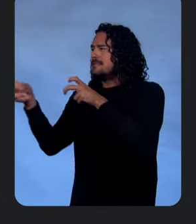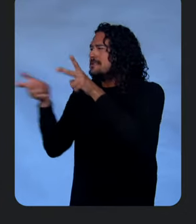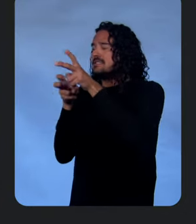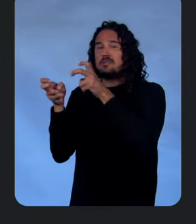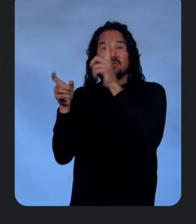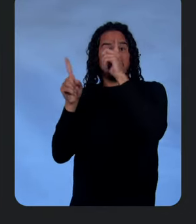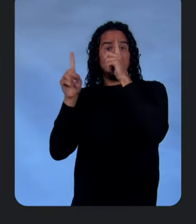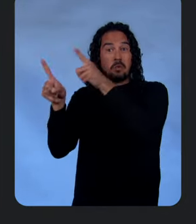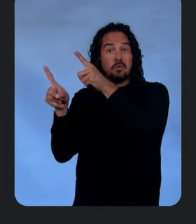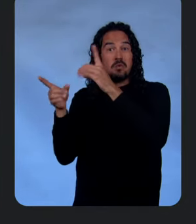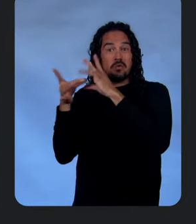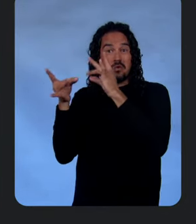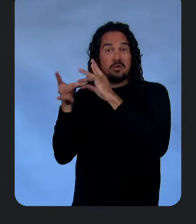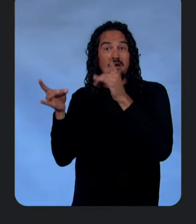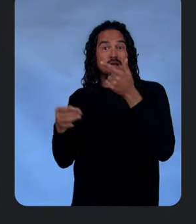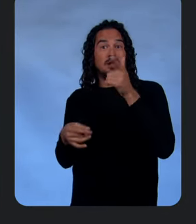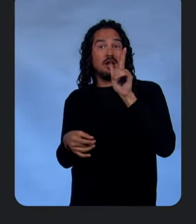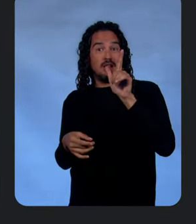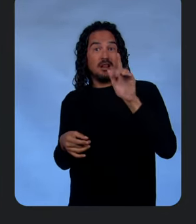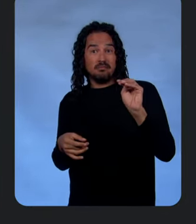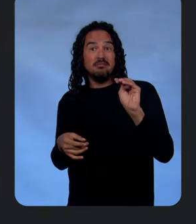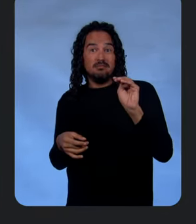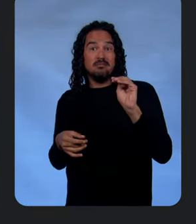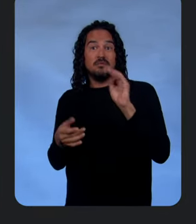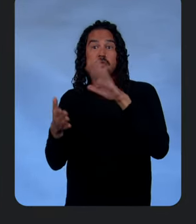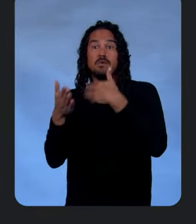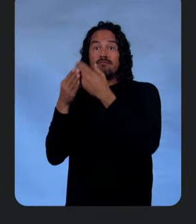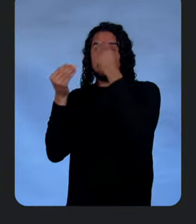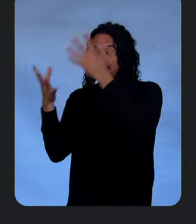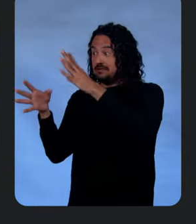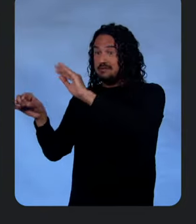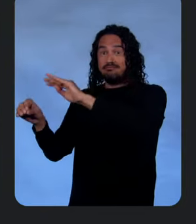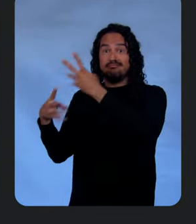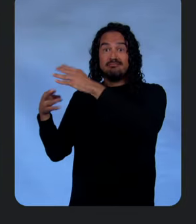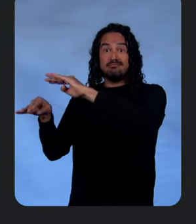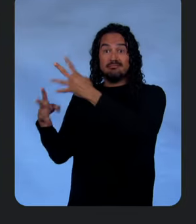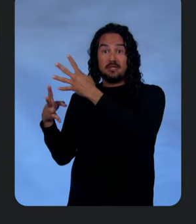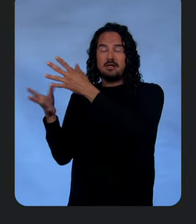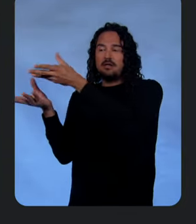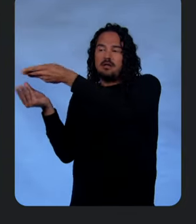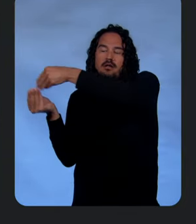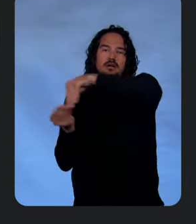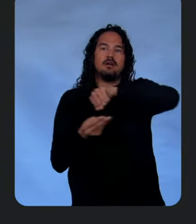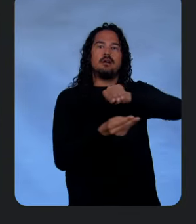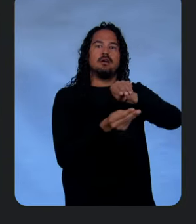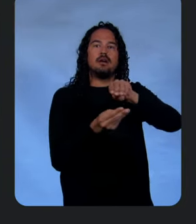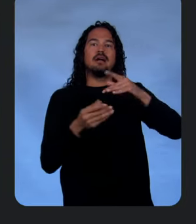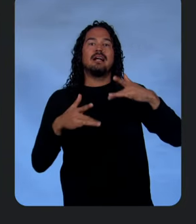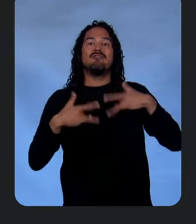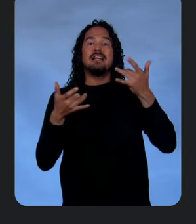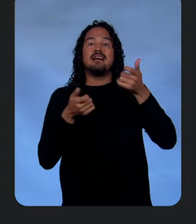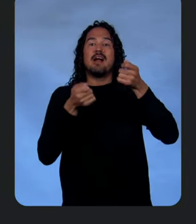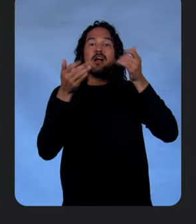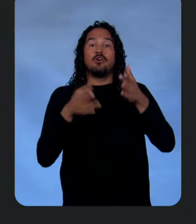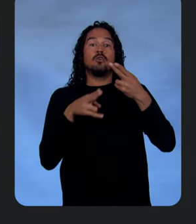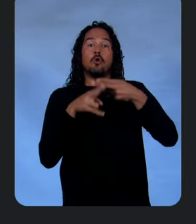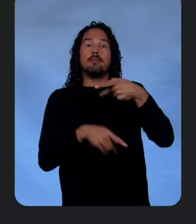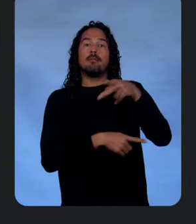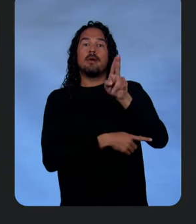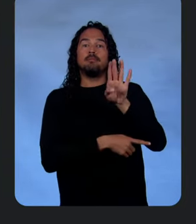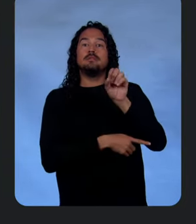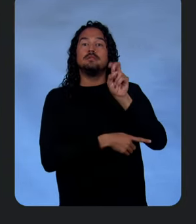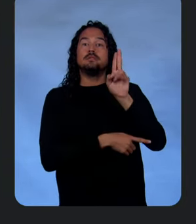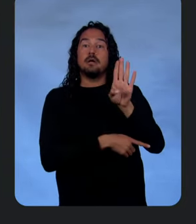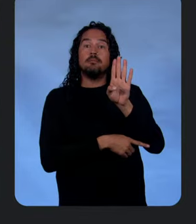LLM, and then send all of these results to our event handler, in this case PubSub, so that our applications and data teams can